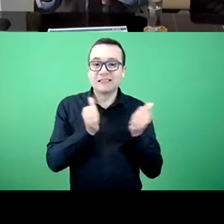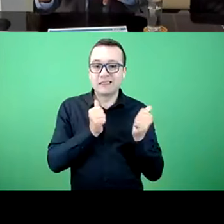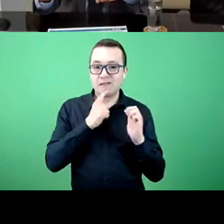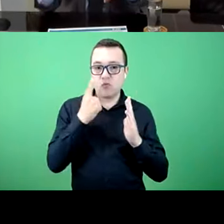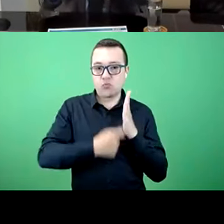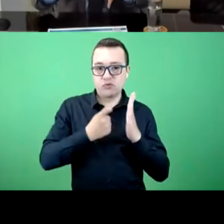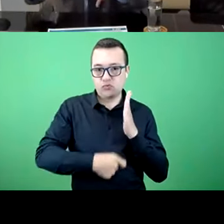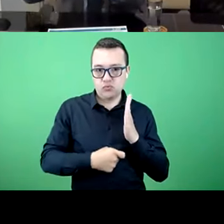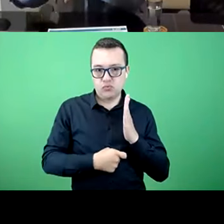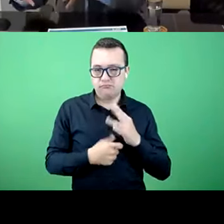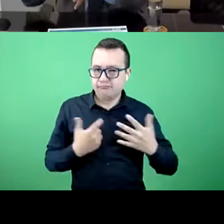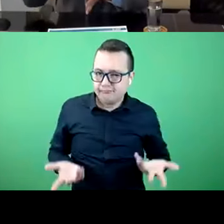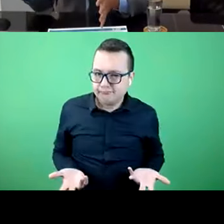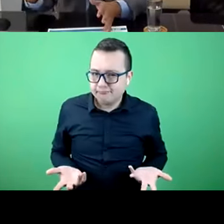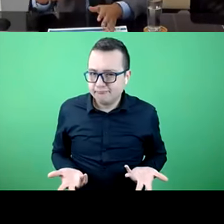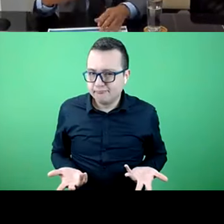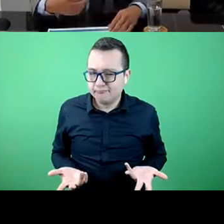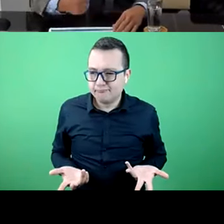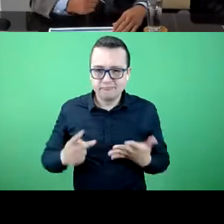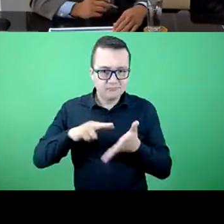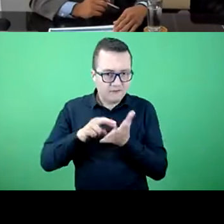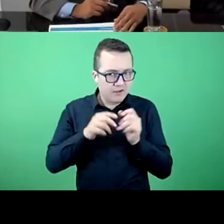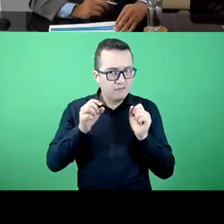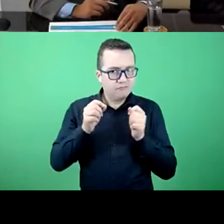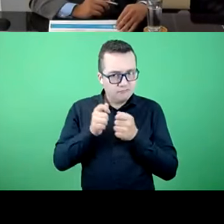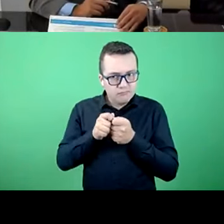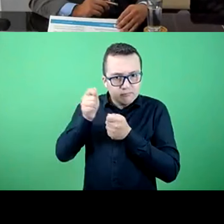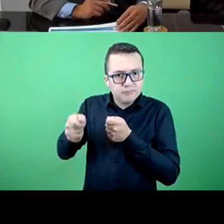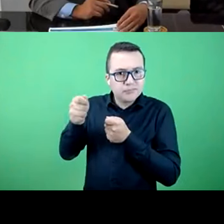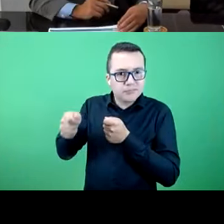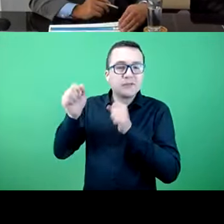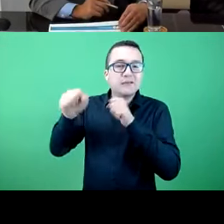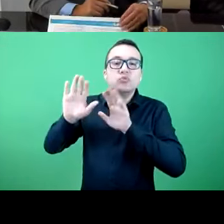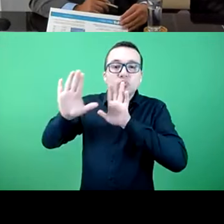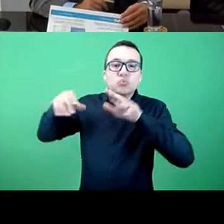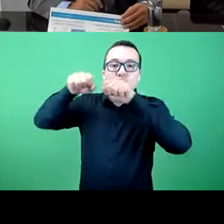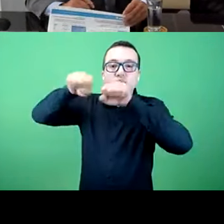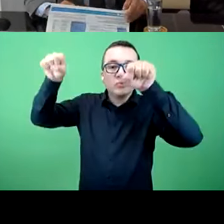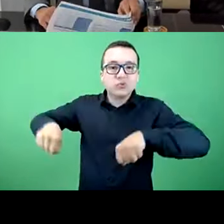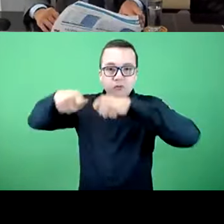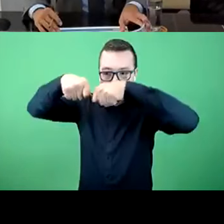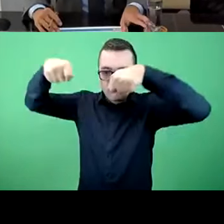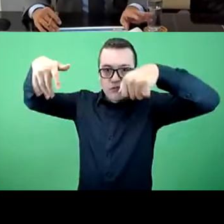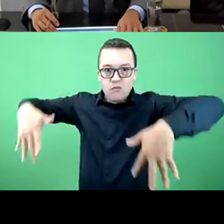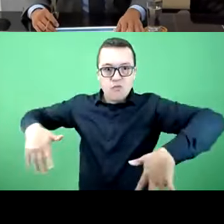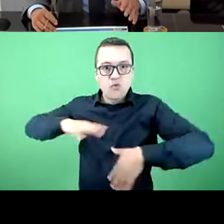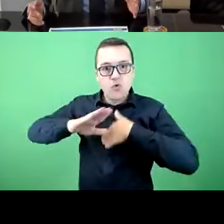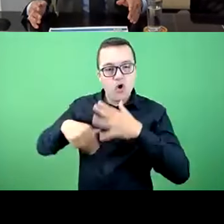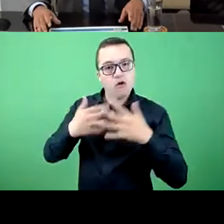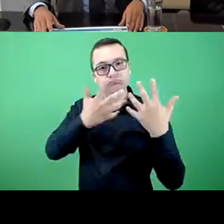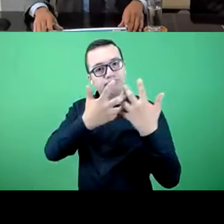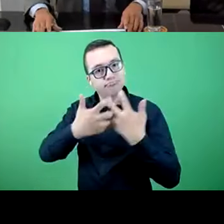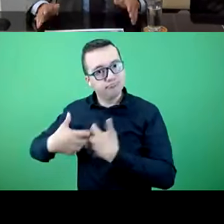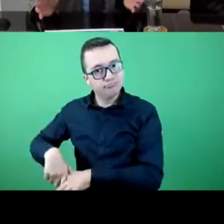money, so there is no contribution to what would make the